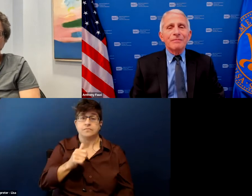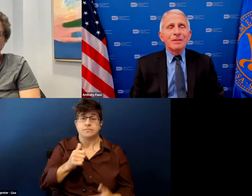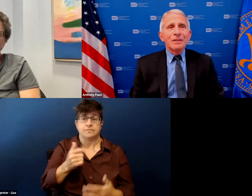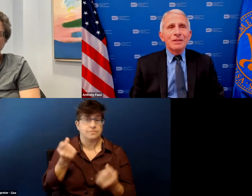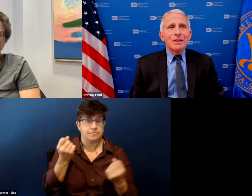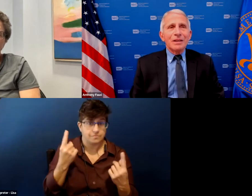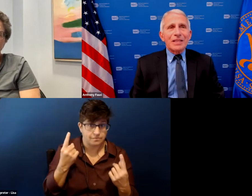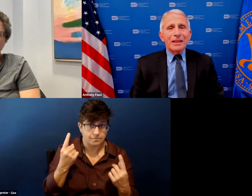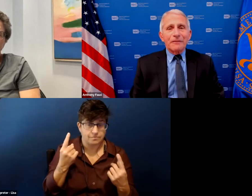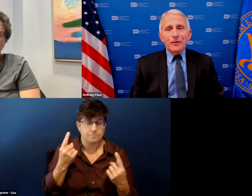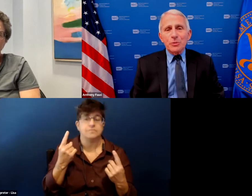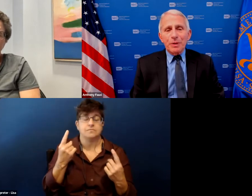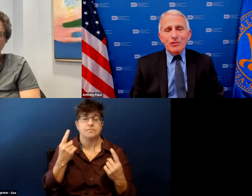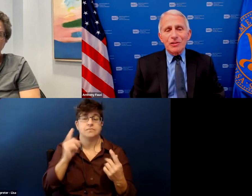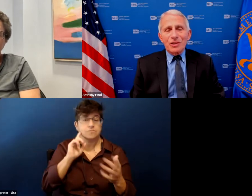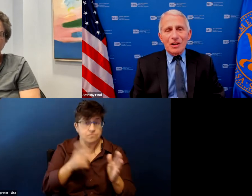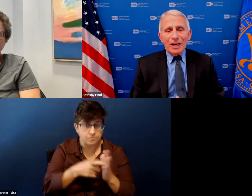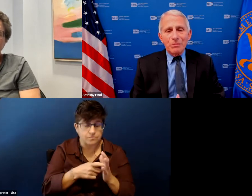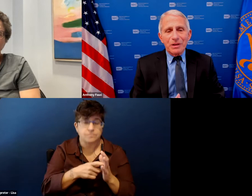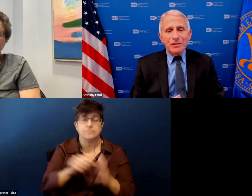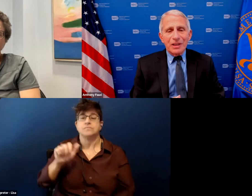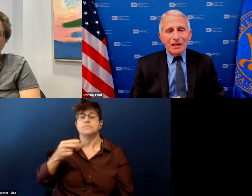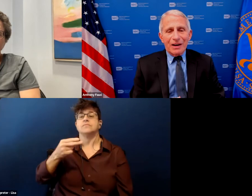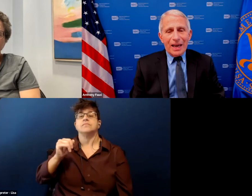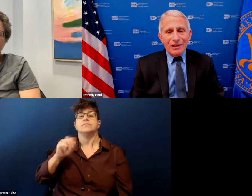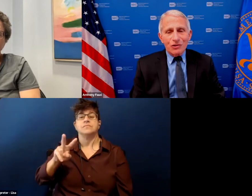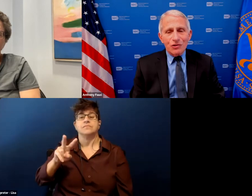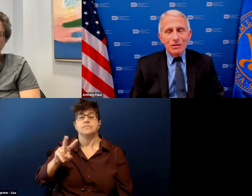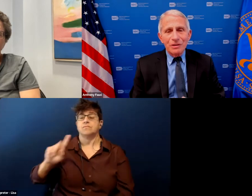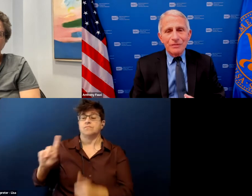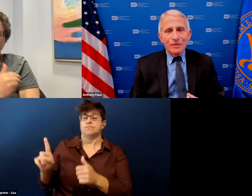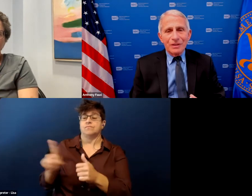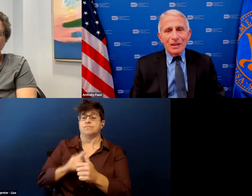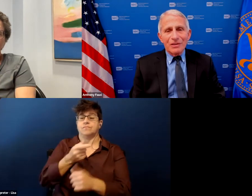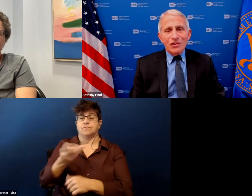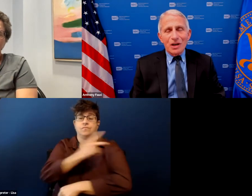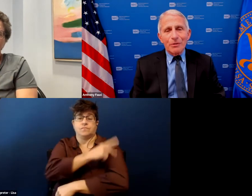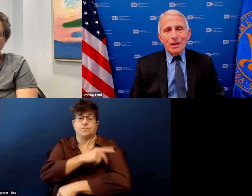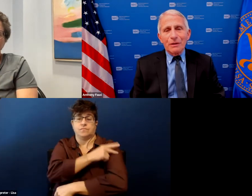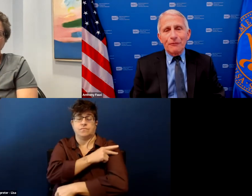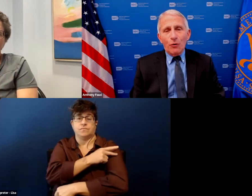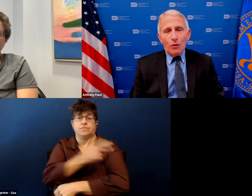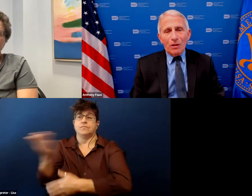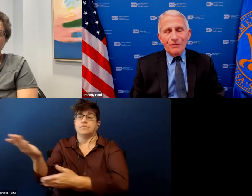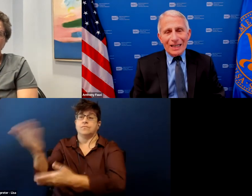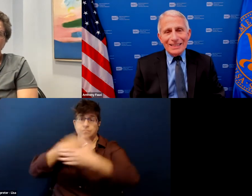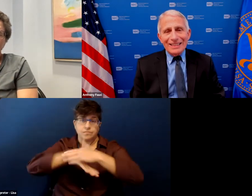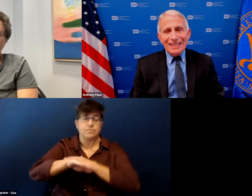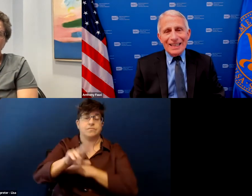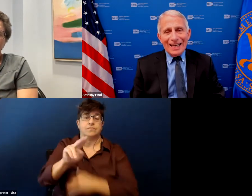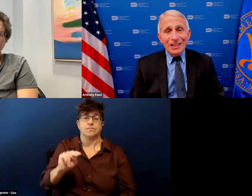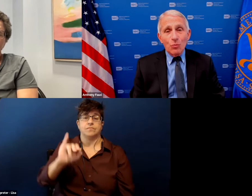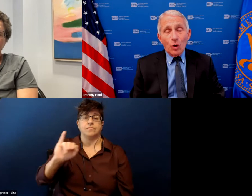is that the first patients that i admitted to the nih in the summer and the fall of